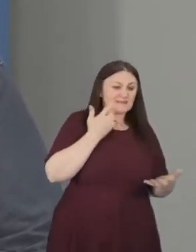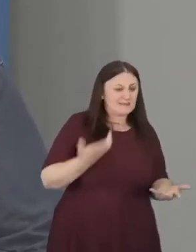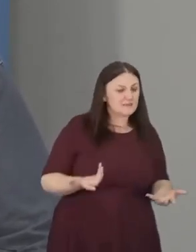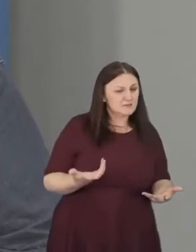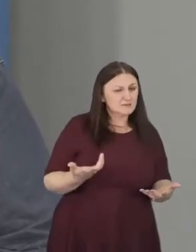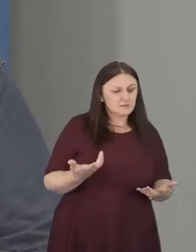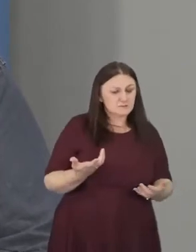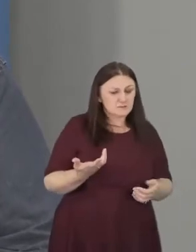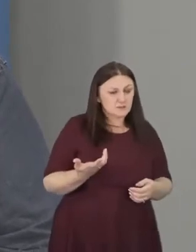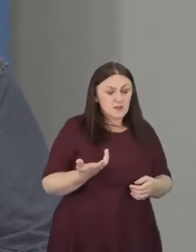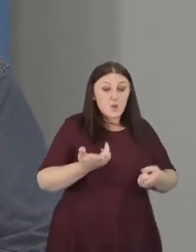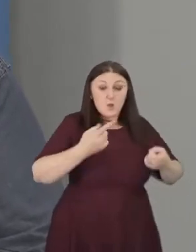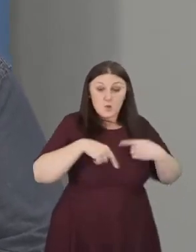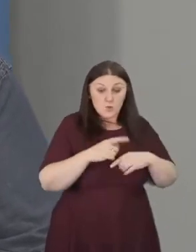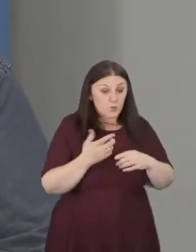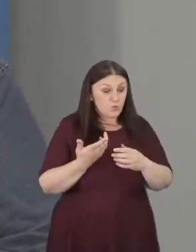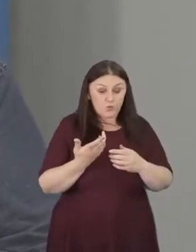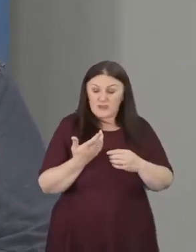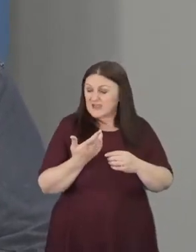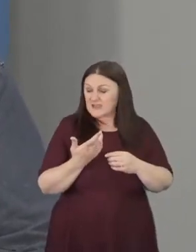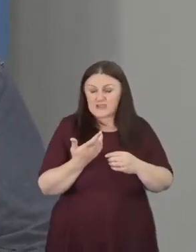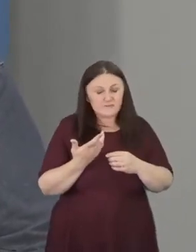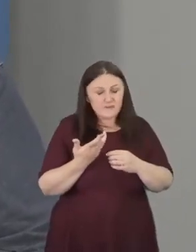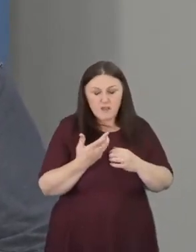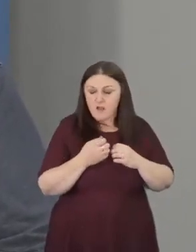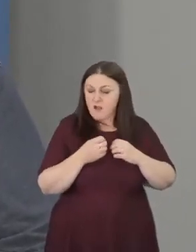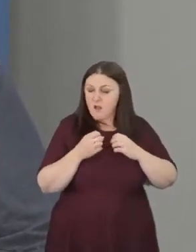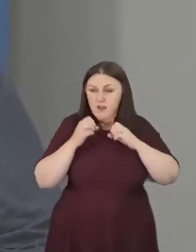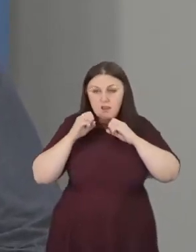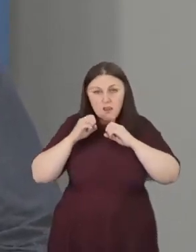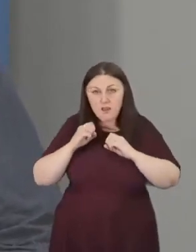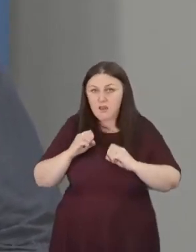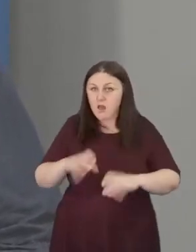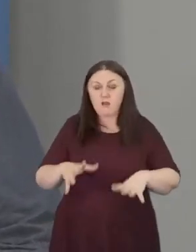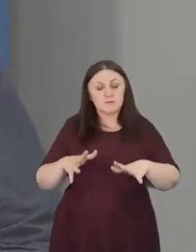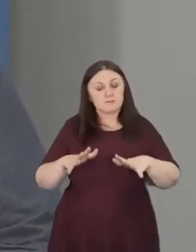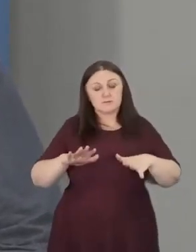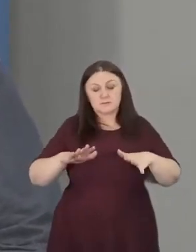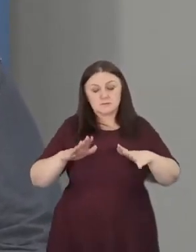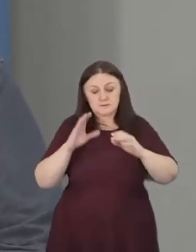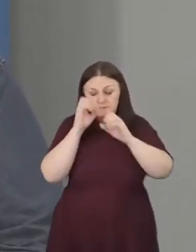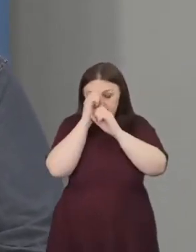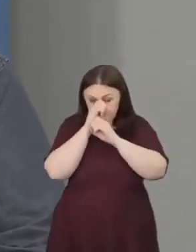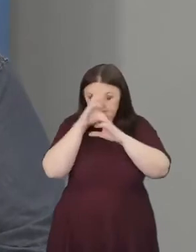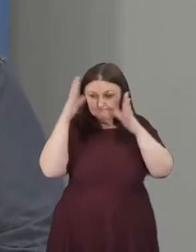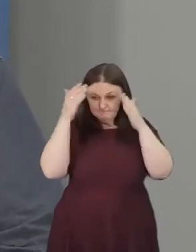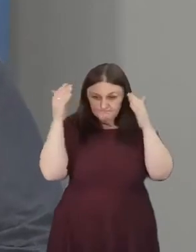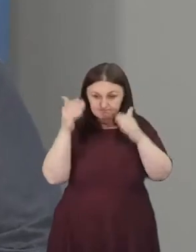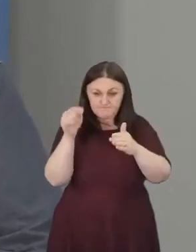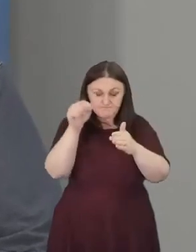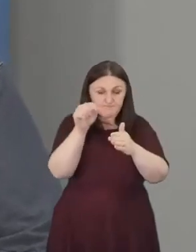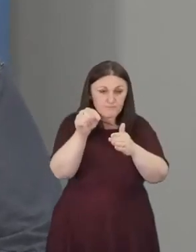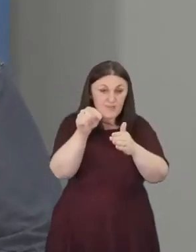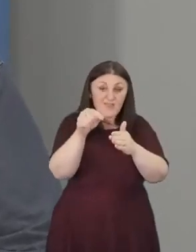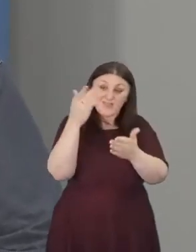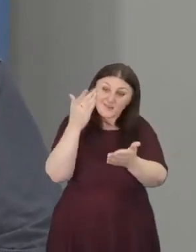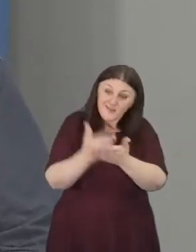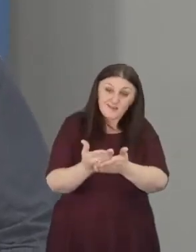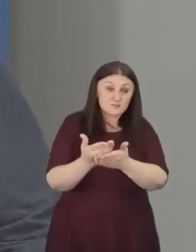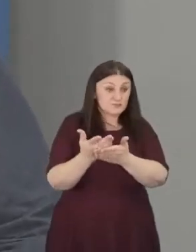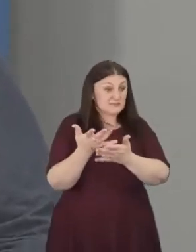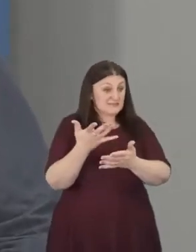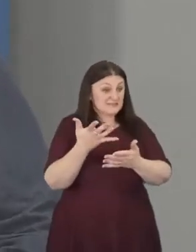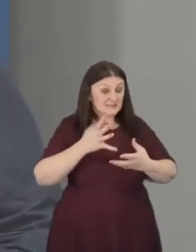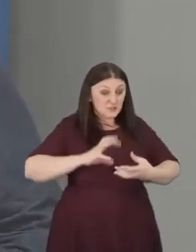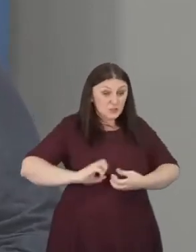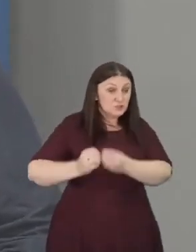We have lost sight of the fact that others within creation, both within humanity, but also